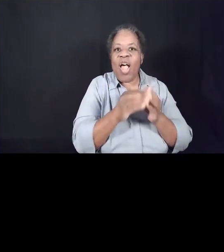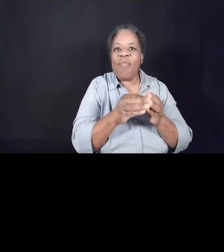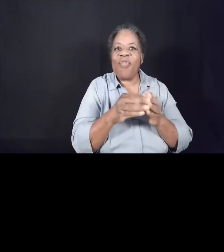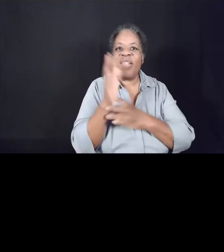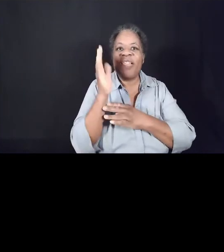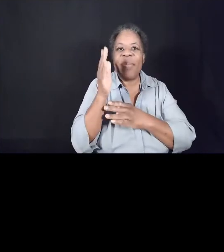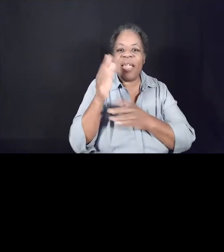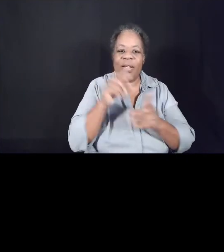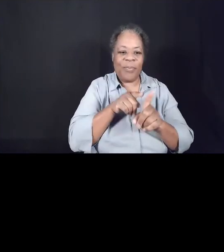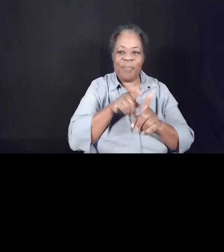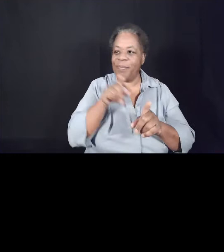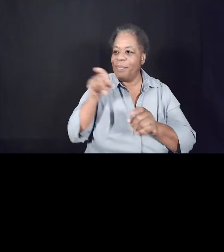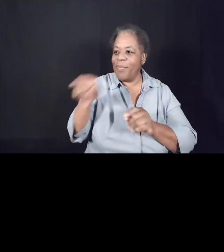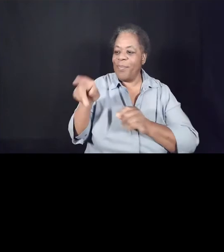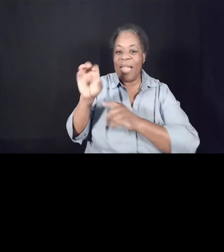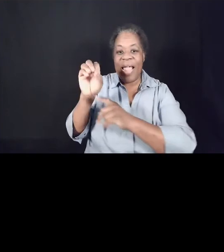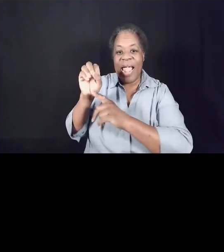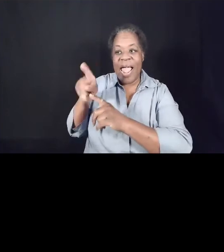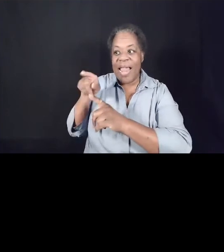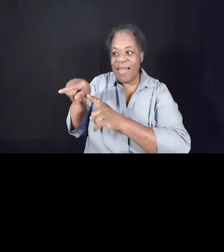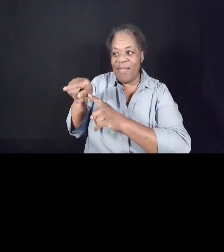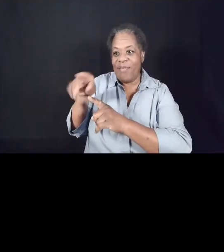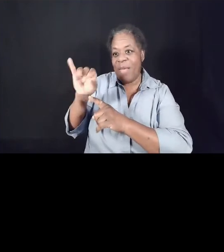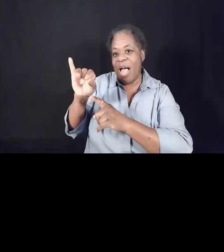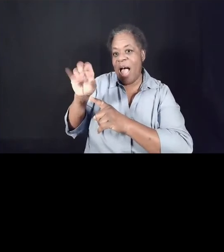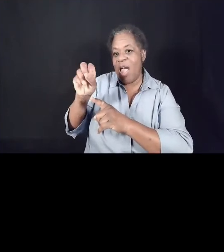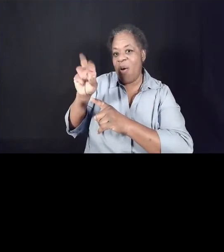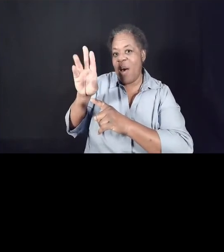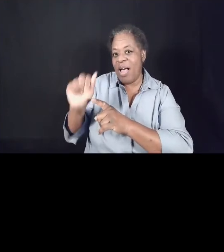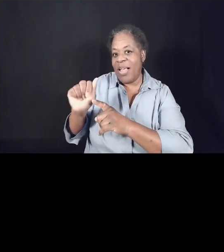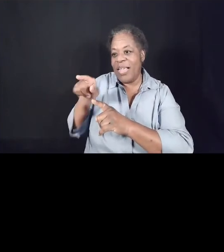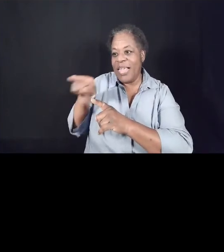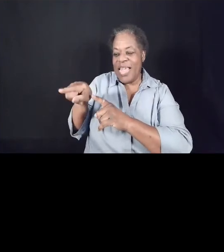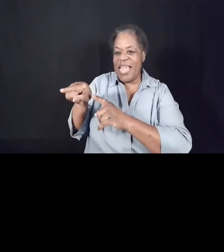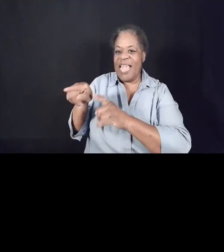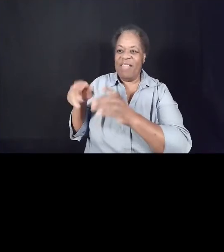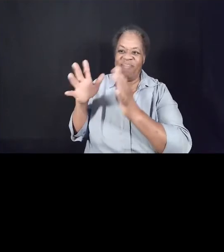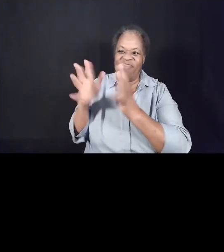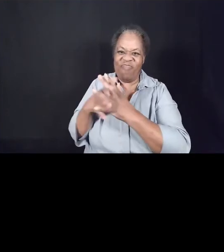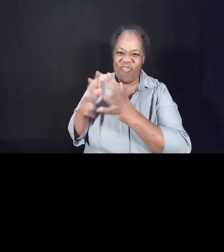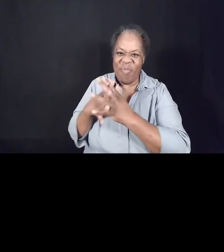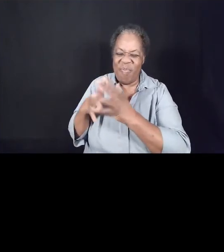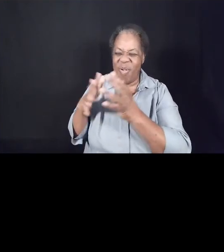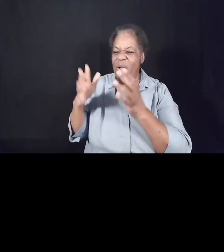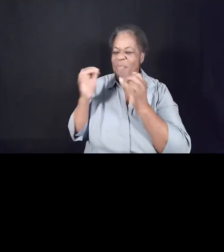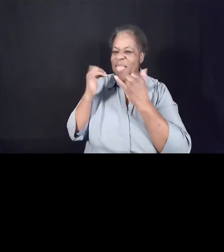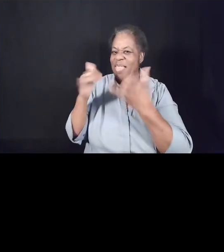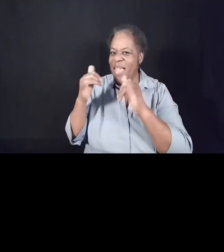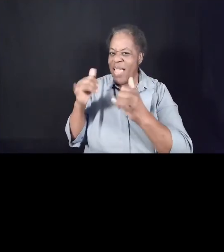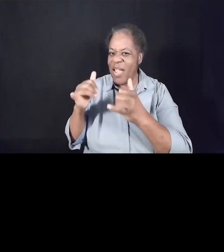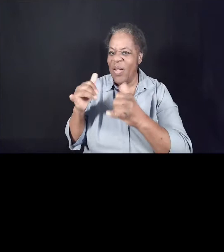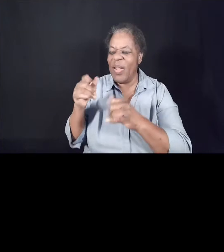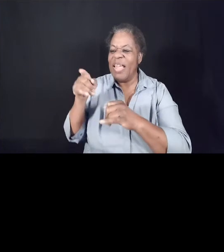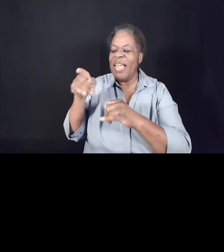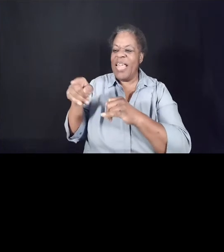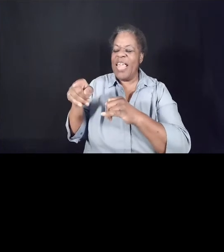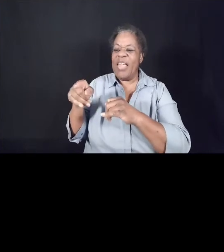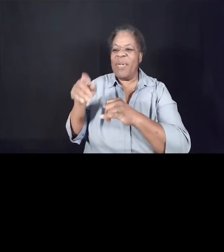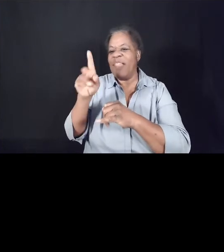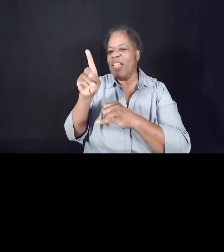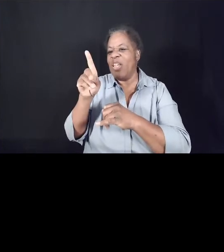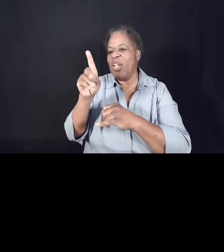is a native of Iowa. He played Division III football, and he was Dwayne The Rock Johnson's